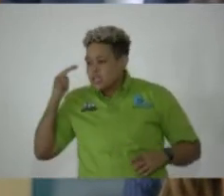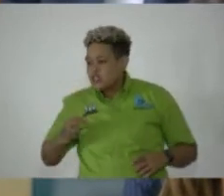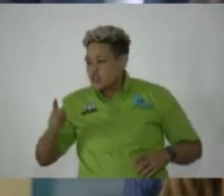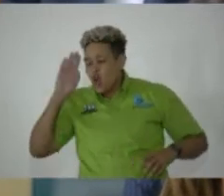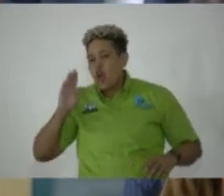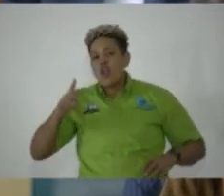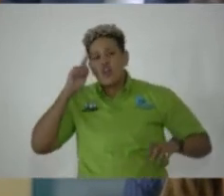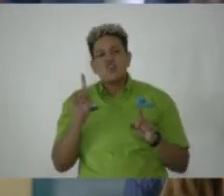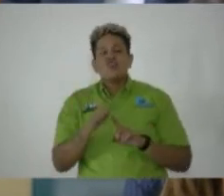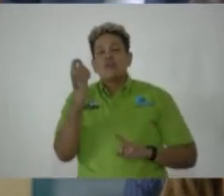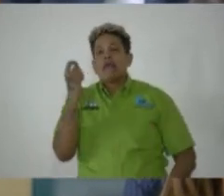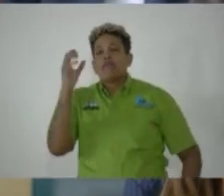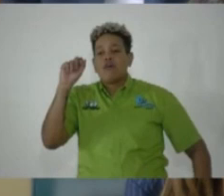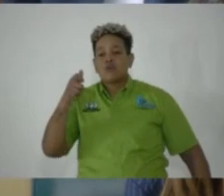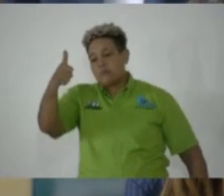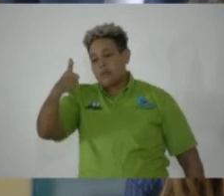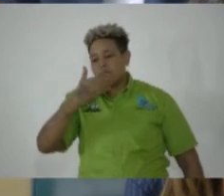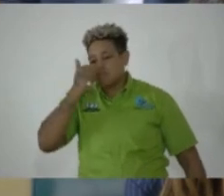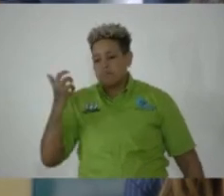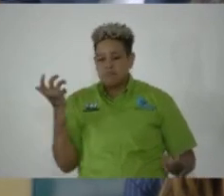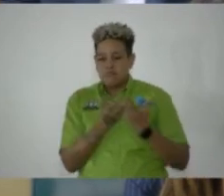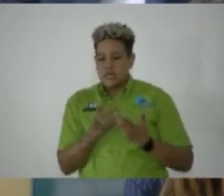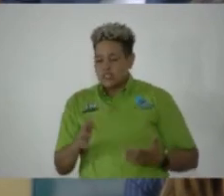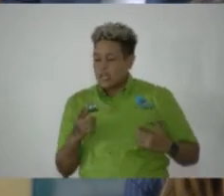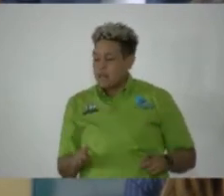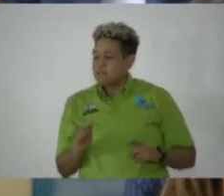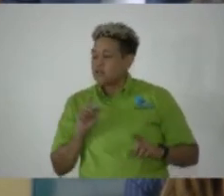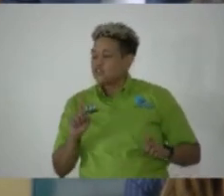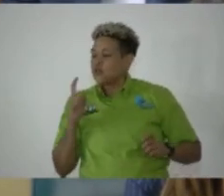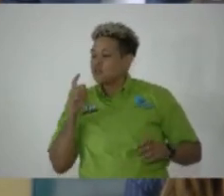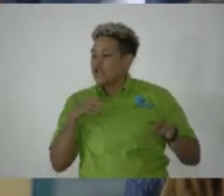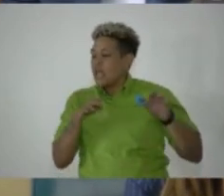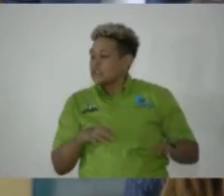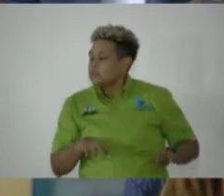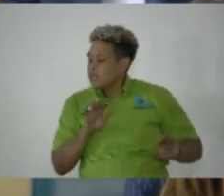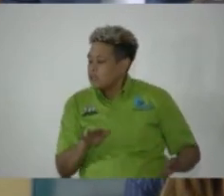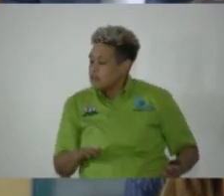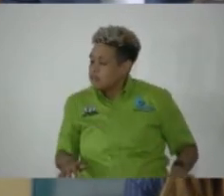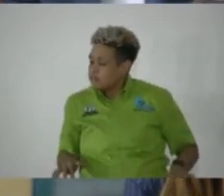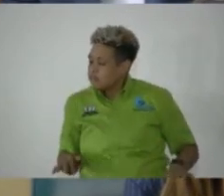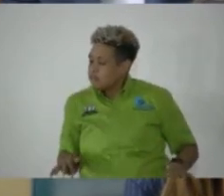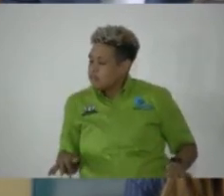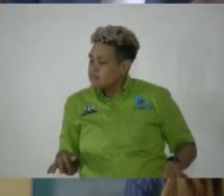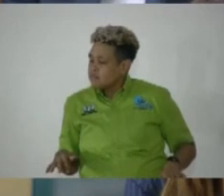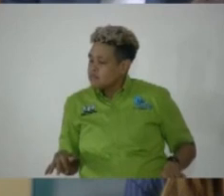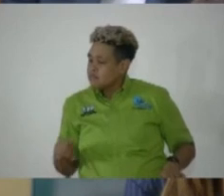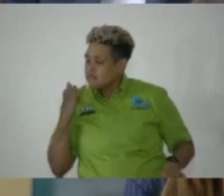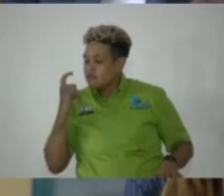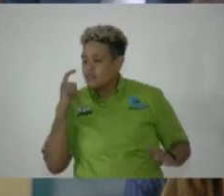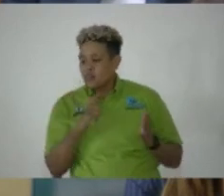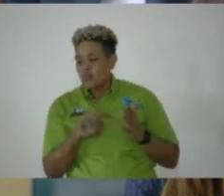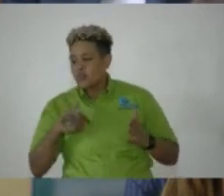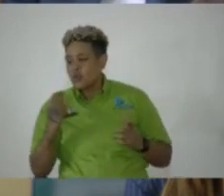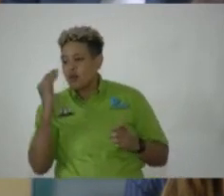agreed that it should be the 11th. And I should just highlight that, if you notice, we do